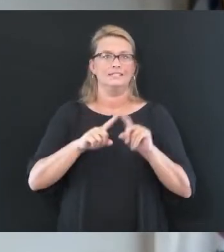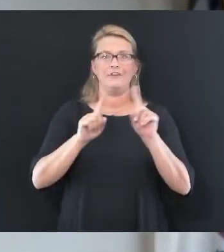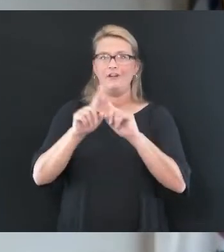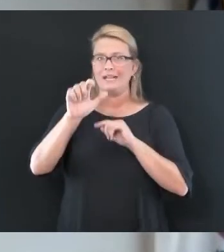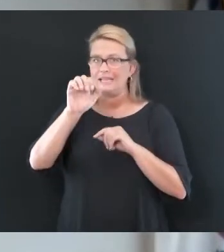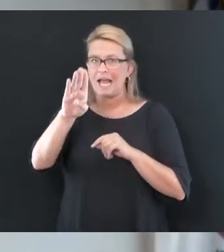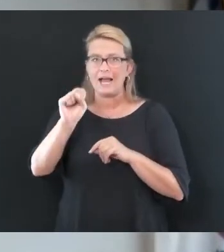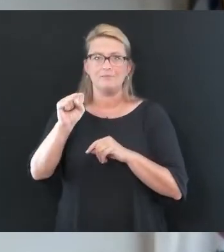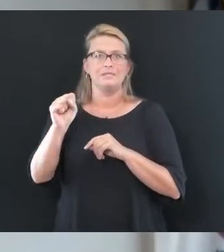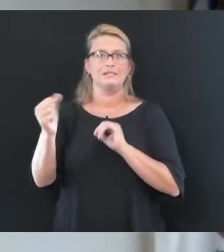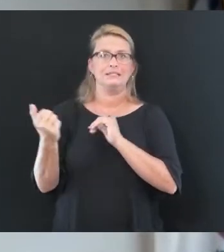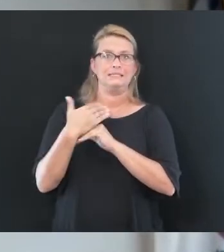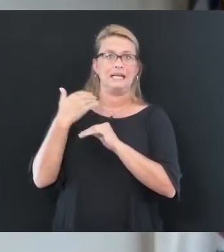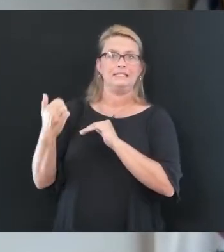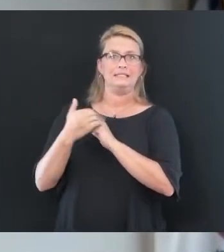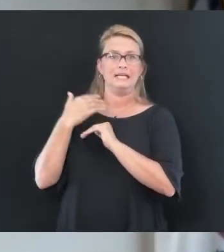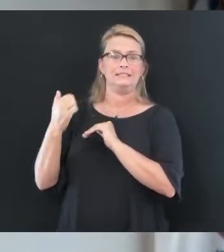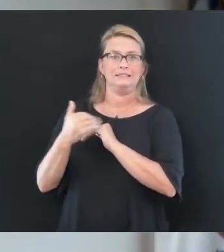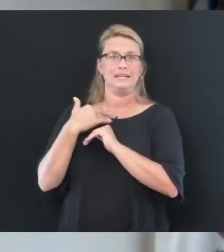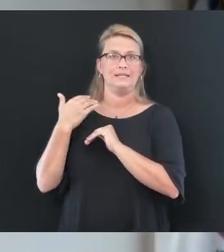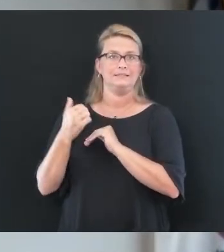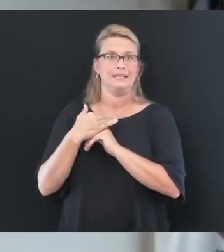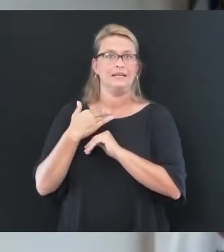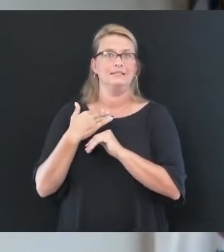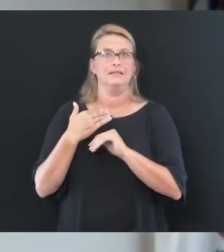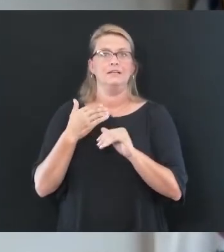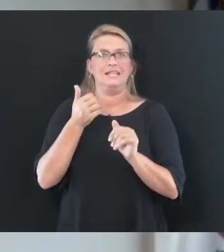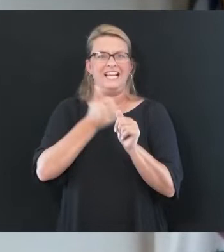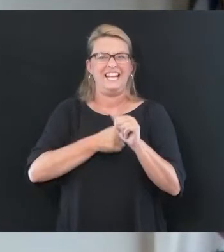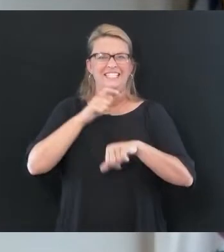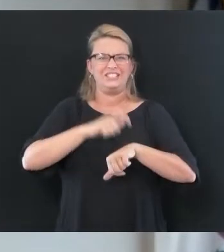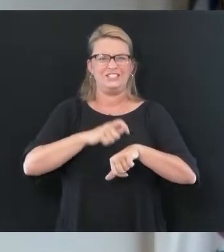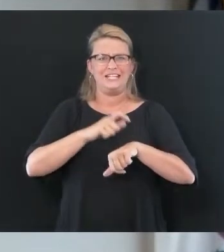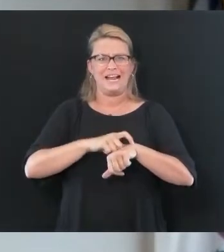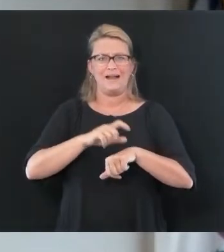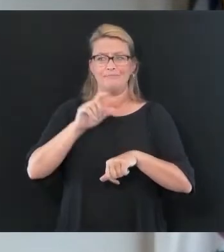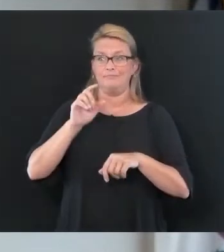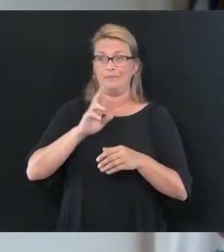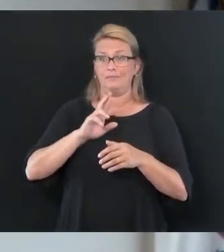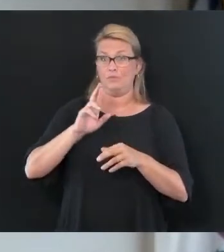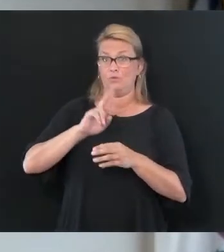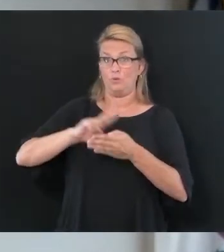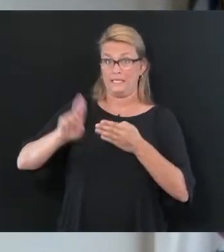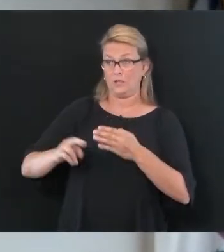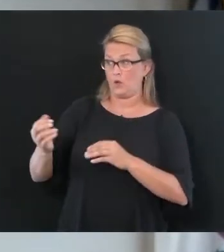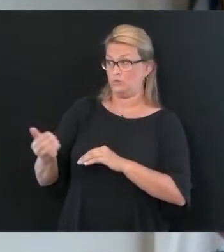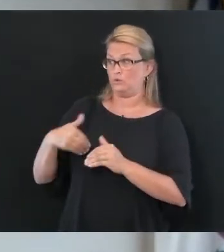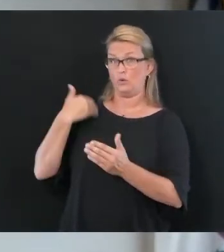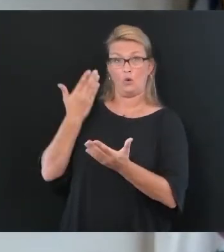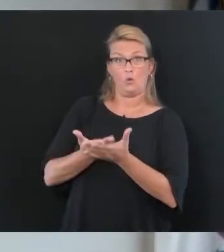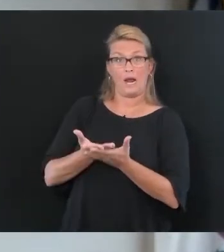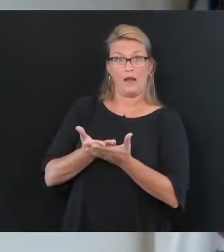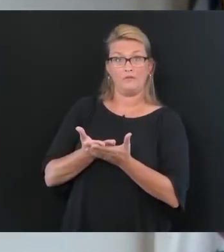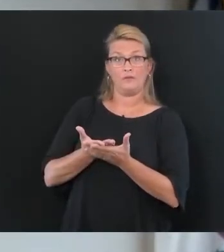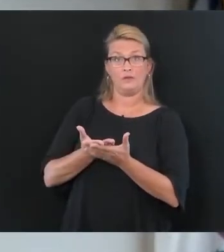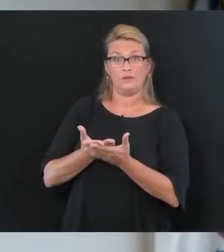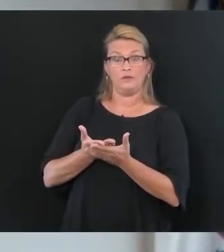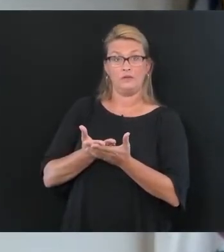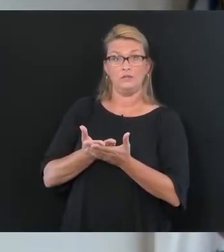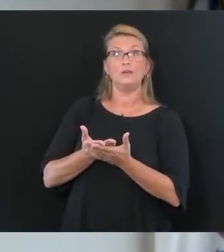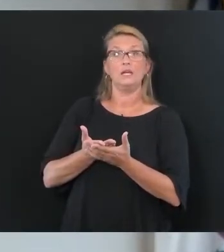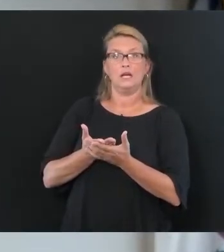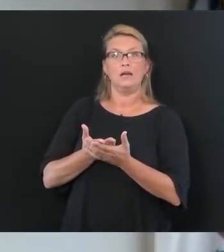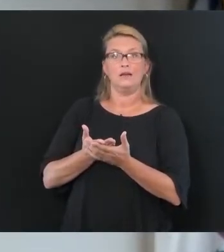country and in the state. Each time a lab result comes in by the various labs, the